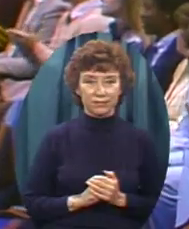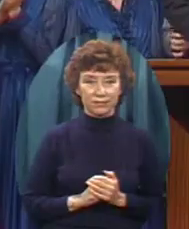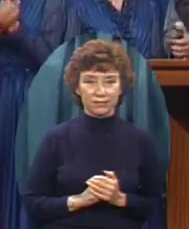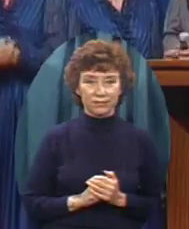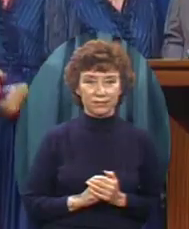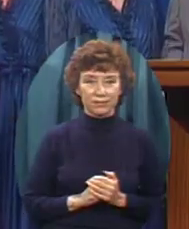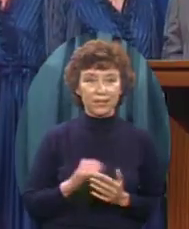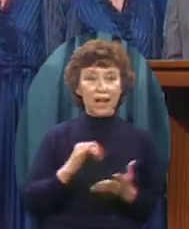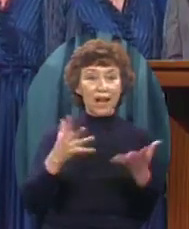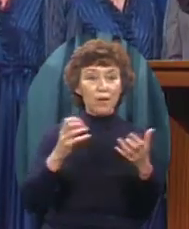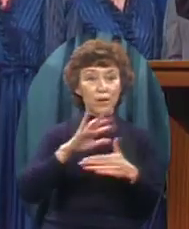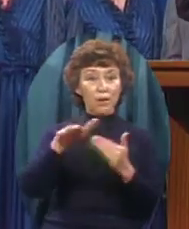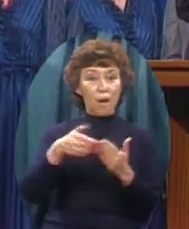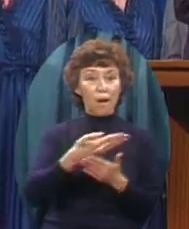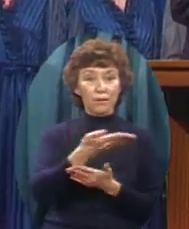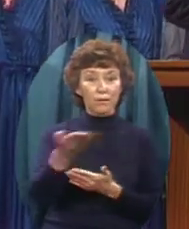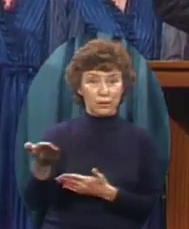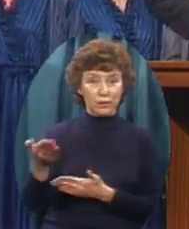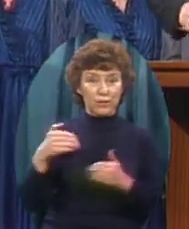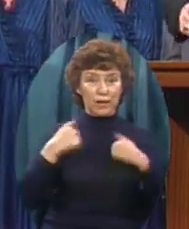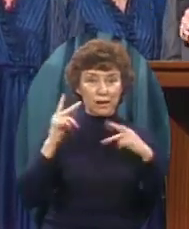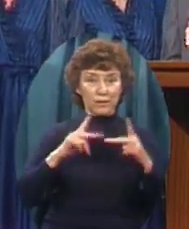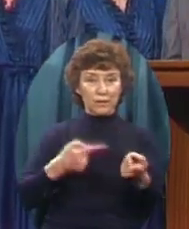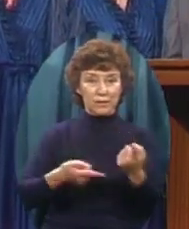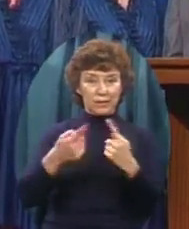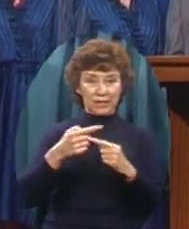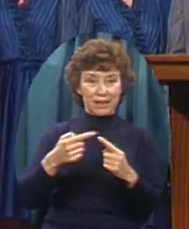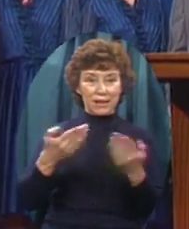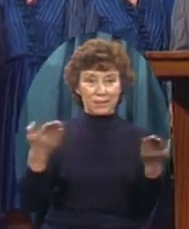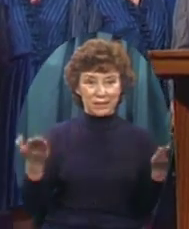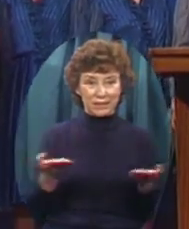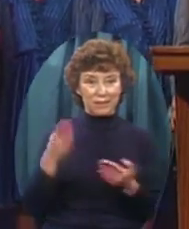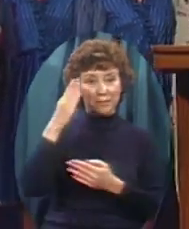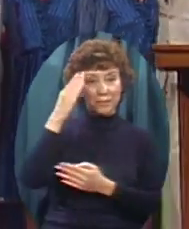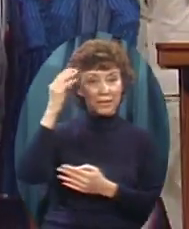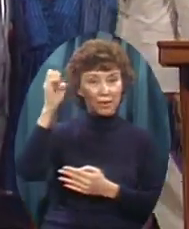And I want all you kids to come right back around me here Because